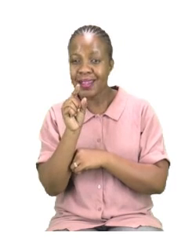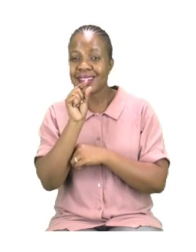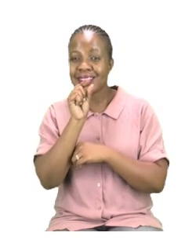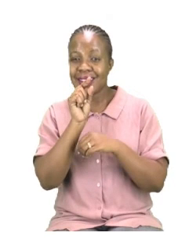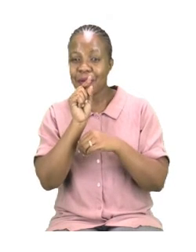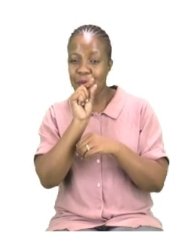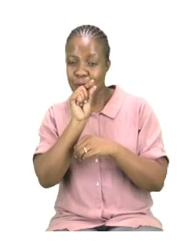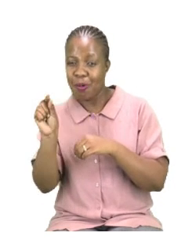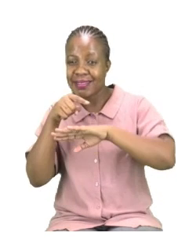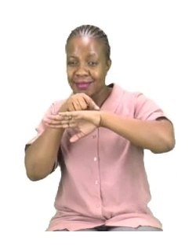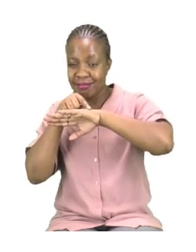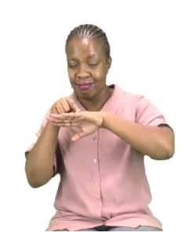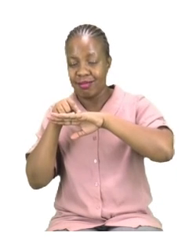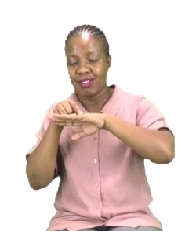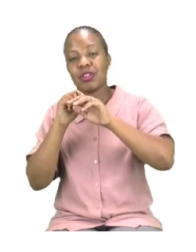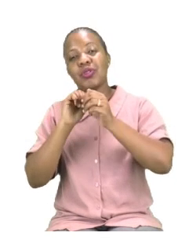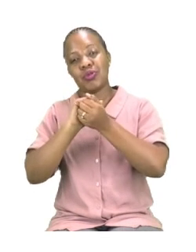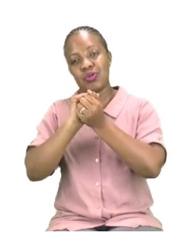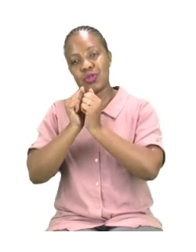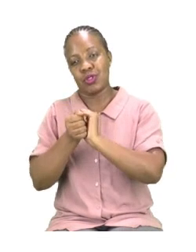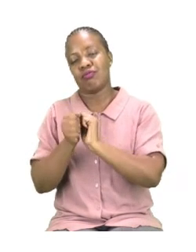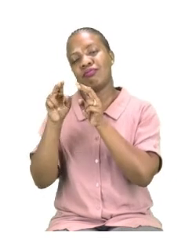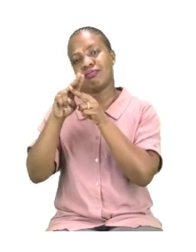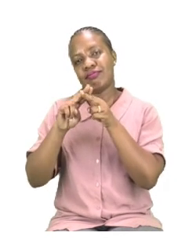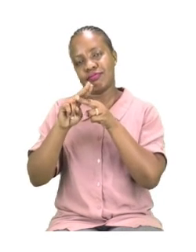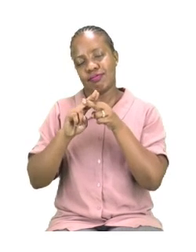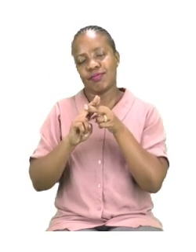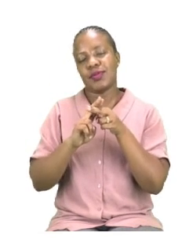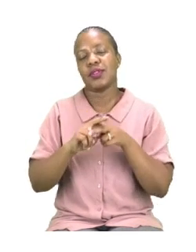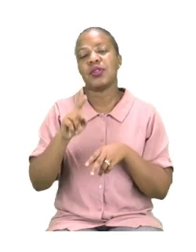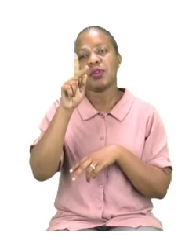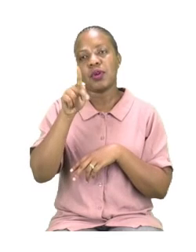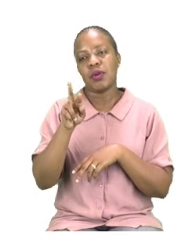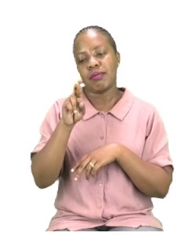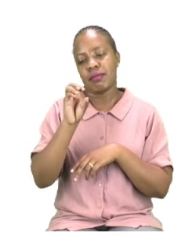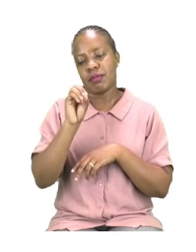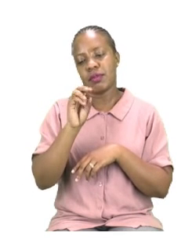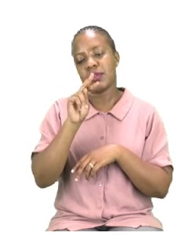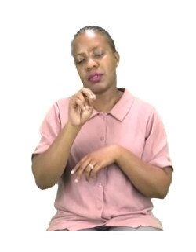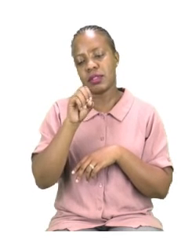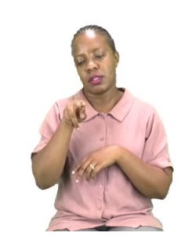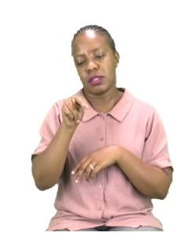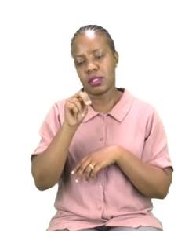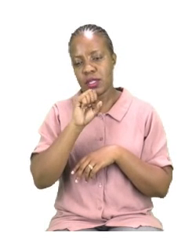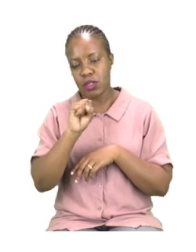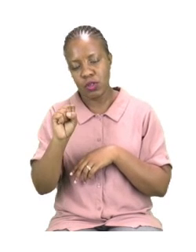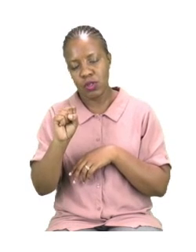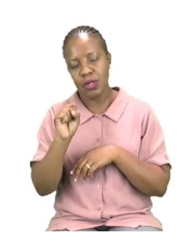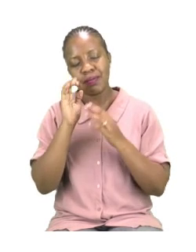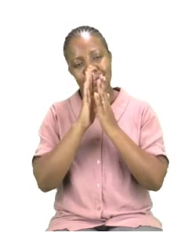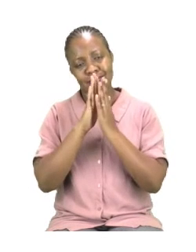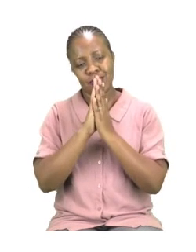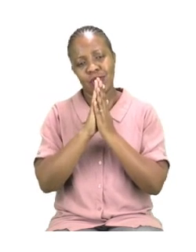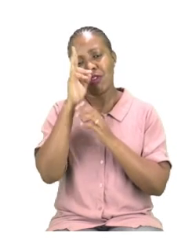Do not forget your capital letters at the beginning and your full stop at the end when you rewrite the